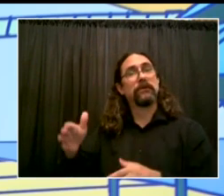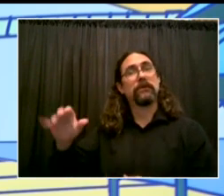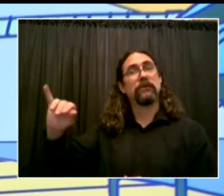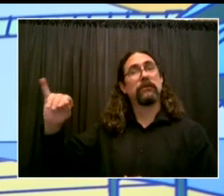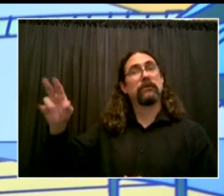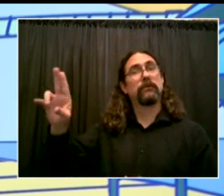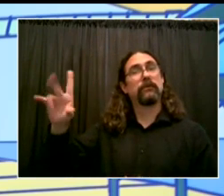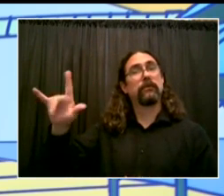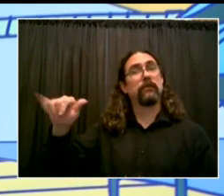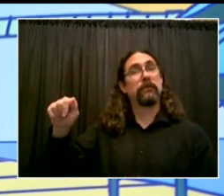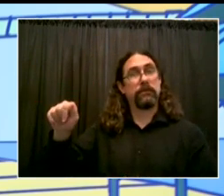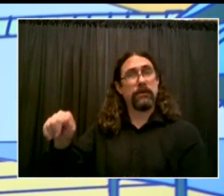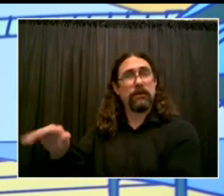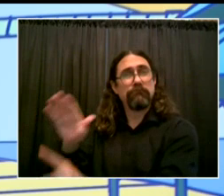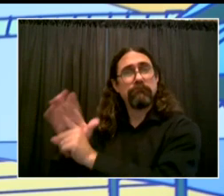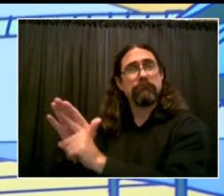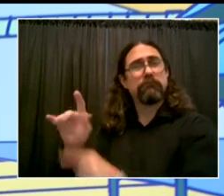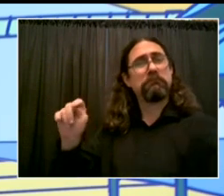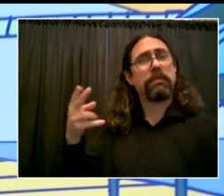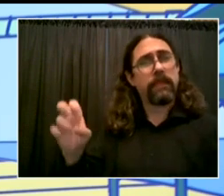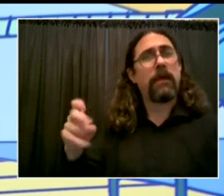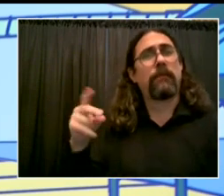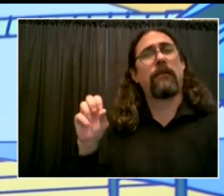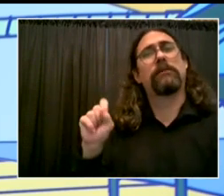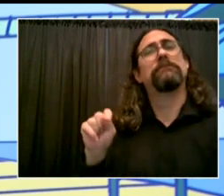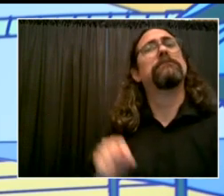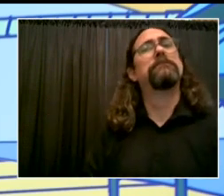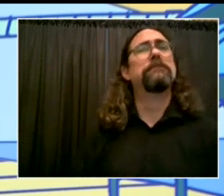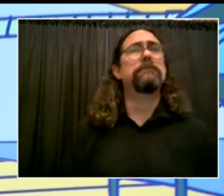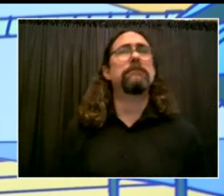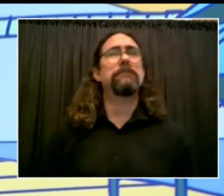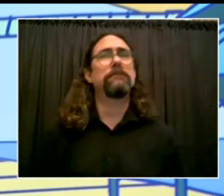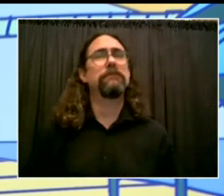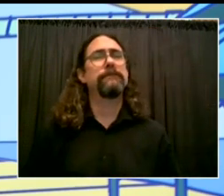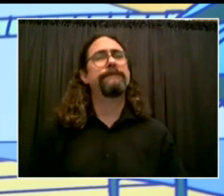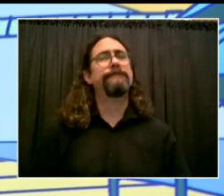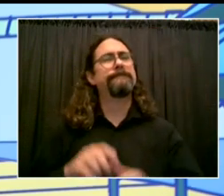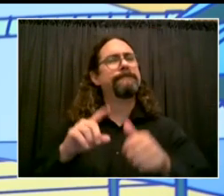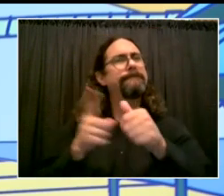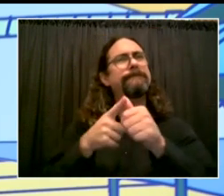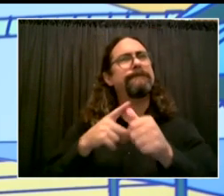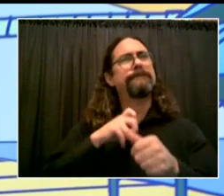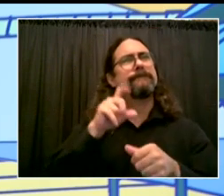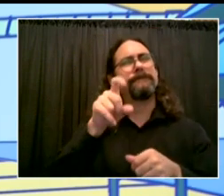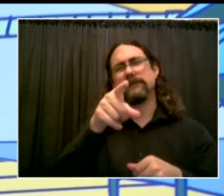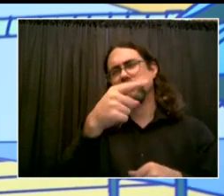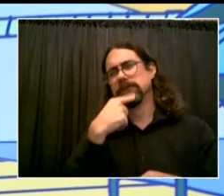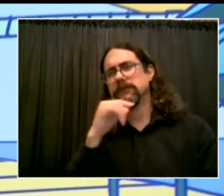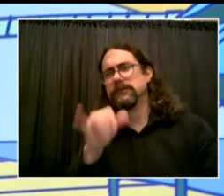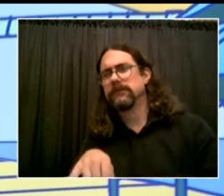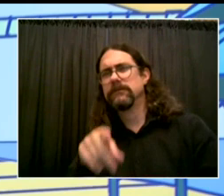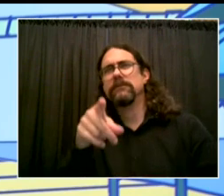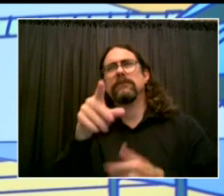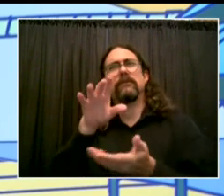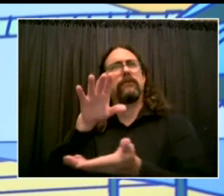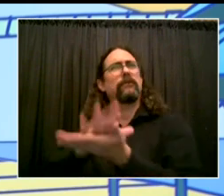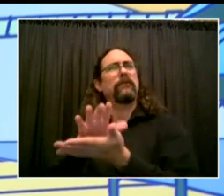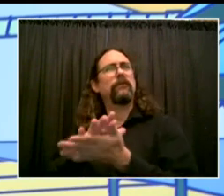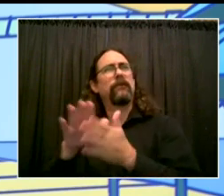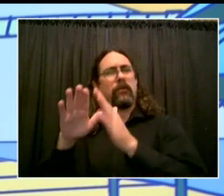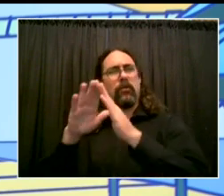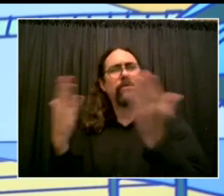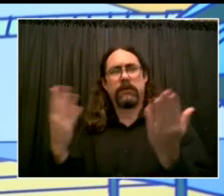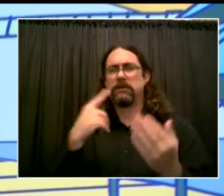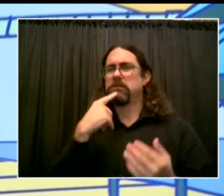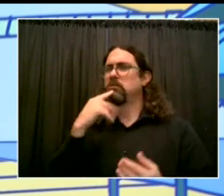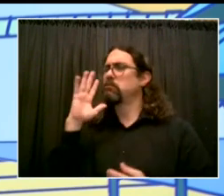details about the reopening. Can you talk about, you know, what details are left to be ironed out, and is it an issue with the unions? Is